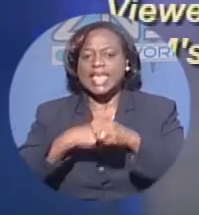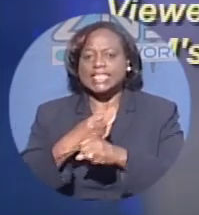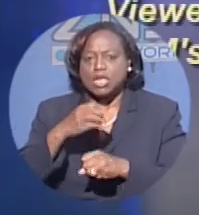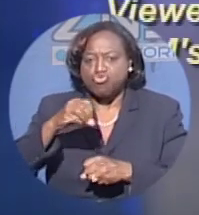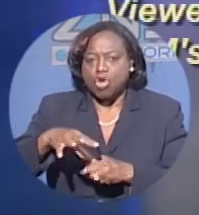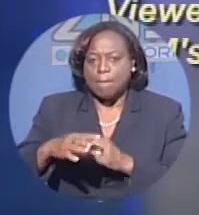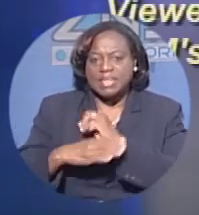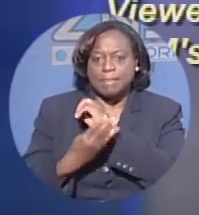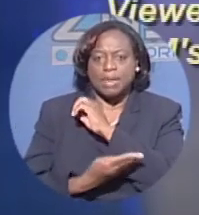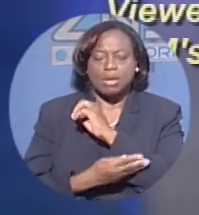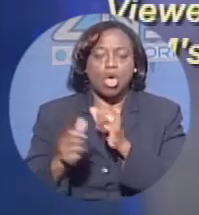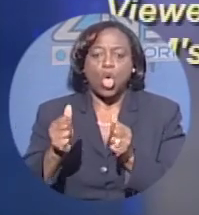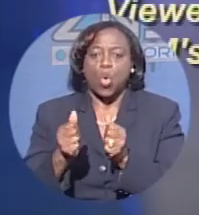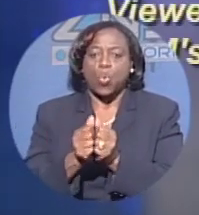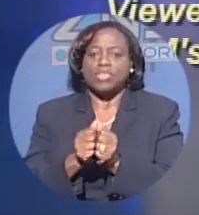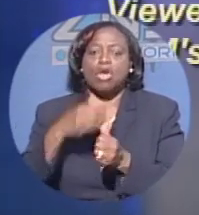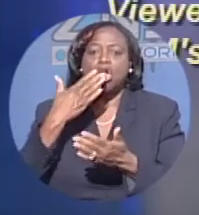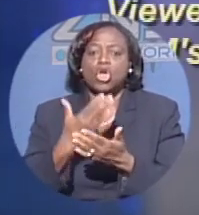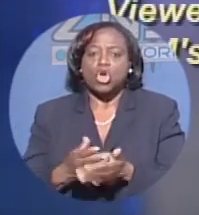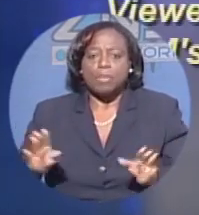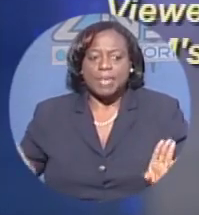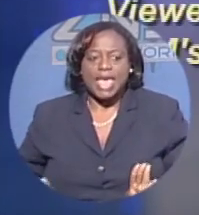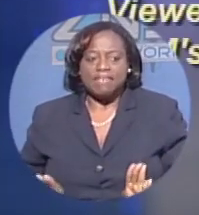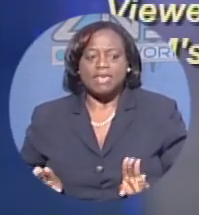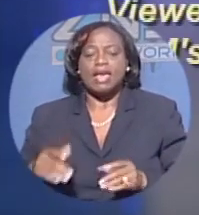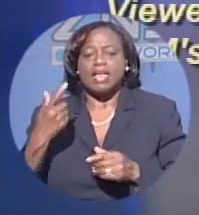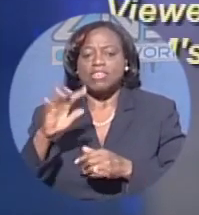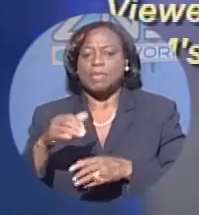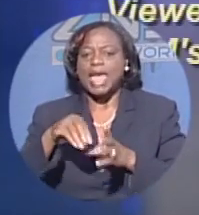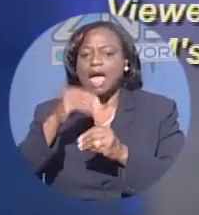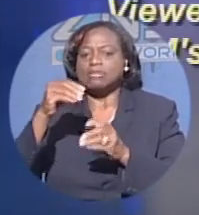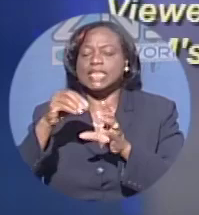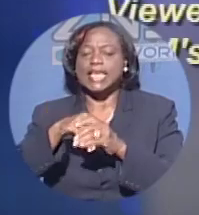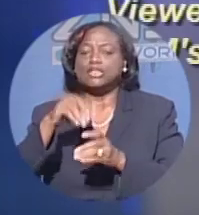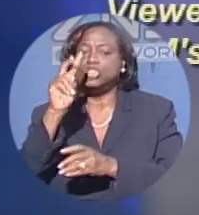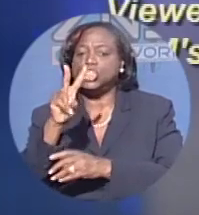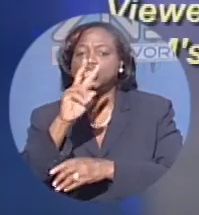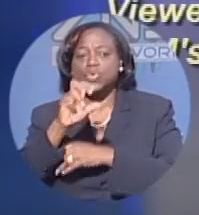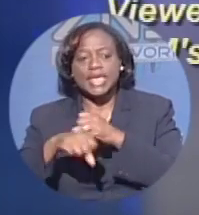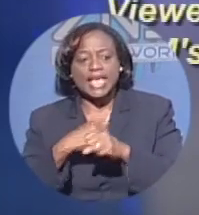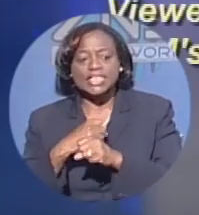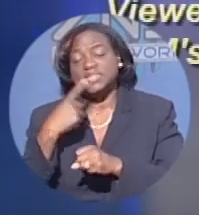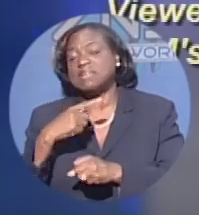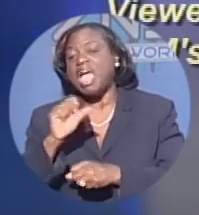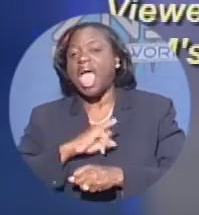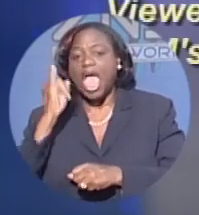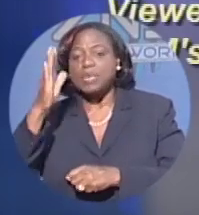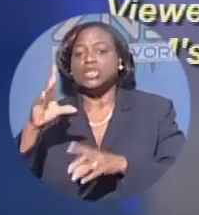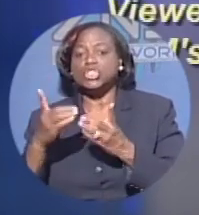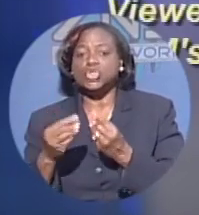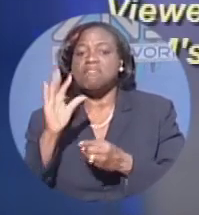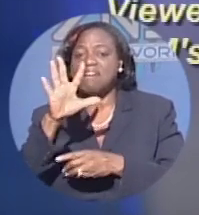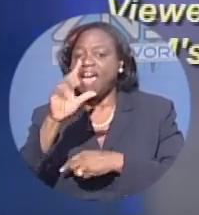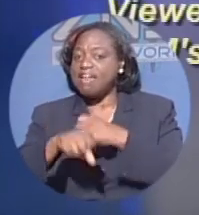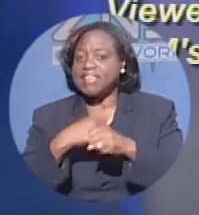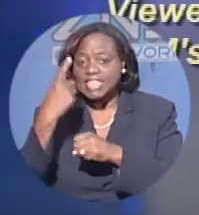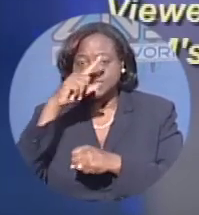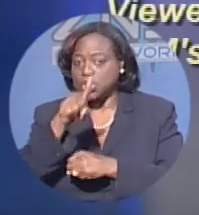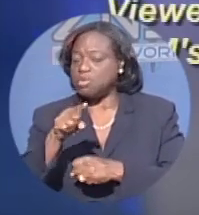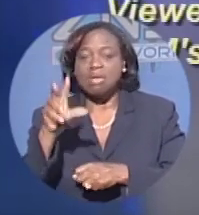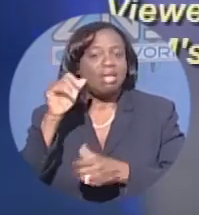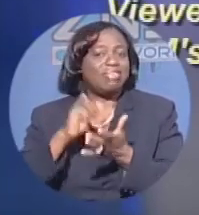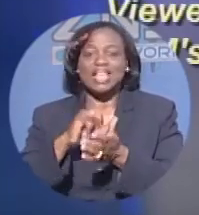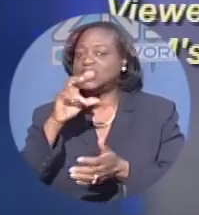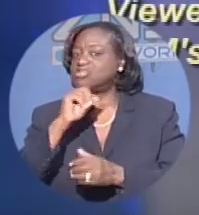bucket. With good behavior, the guy will be out in 2 years, so a guy will tell you, I'll do 5 years for you, and so that's no time, Prime Minister.